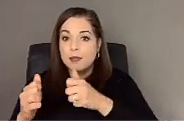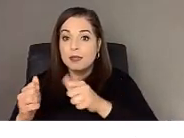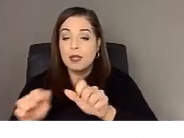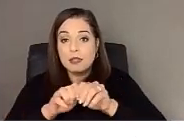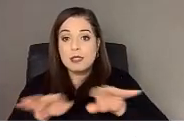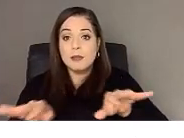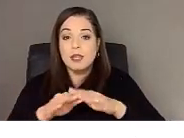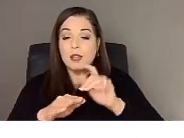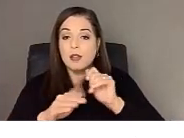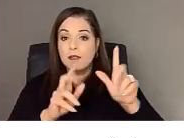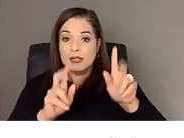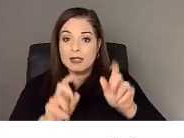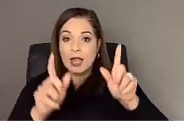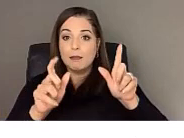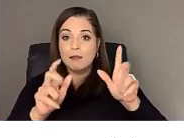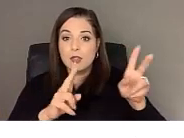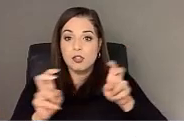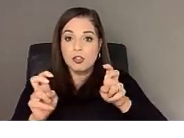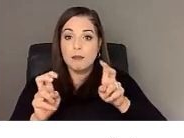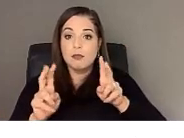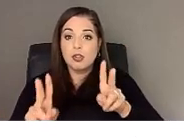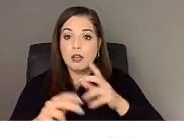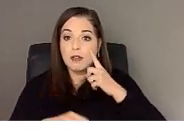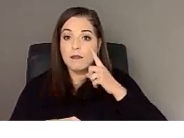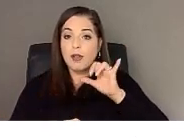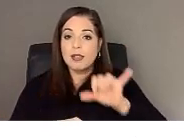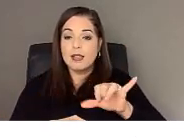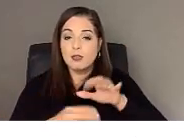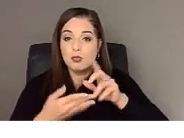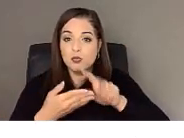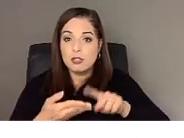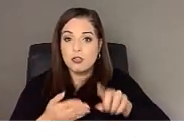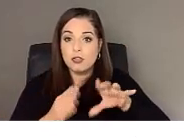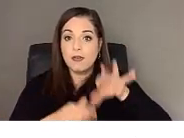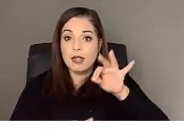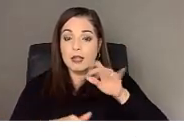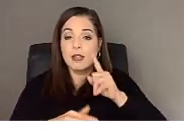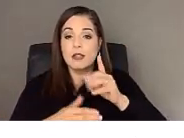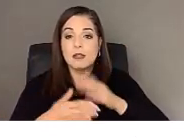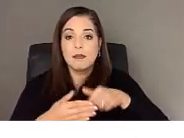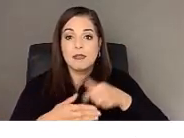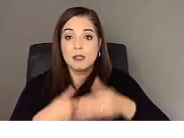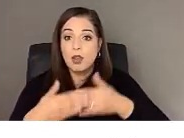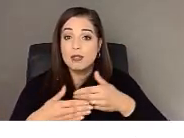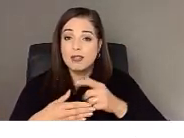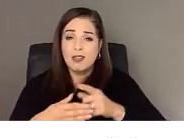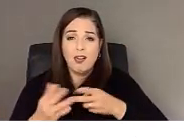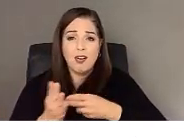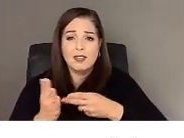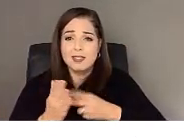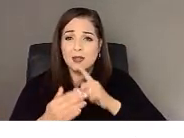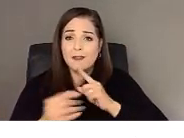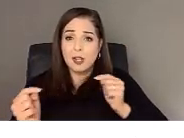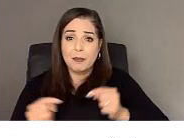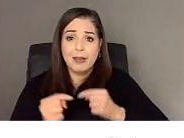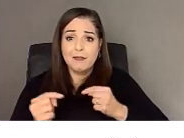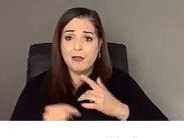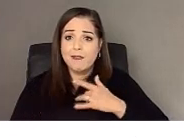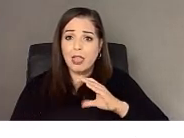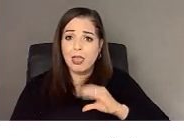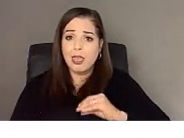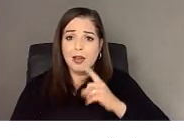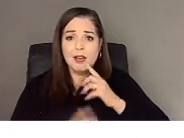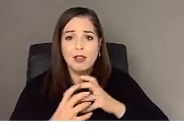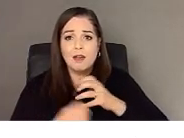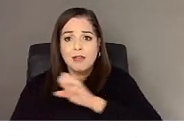of research findings. Some parts of this learning process were honestly a bit painful and real let down, uh, after putting a fair amount of